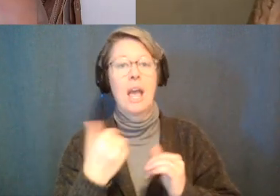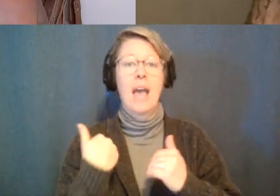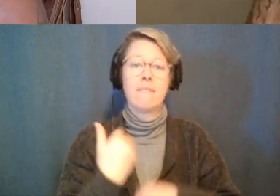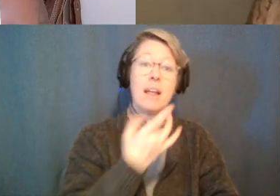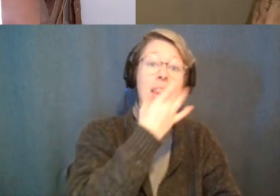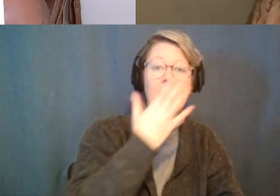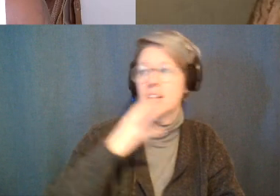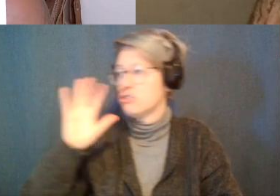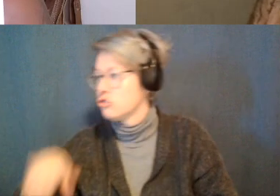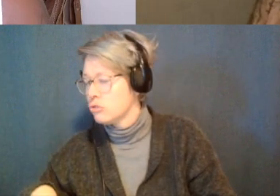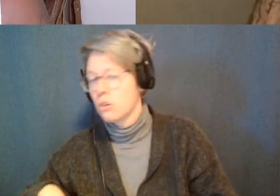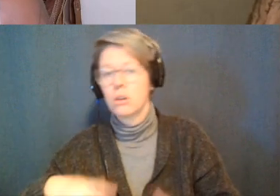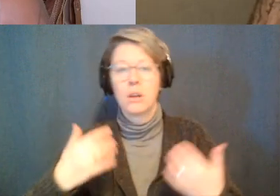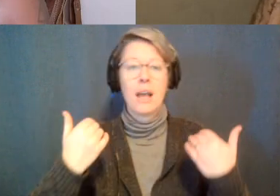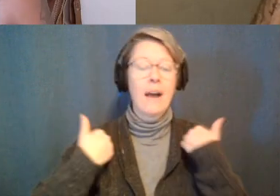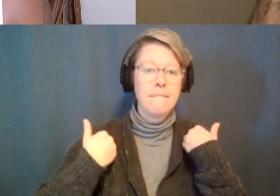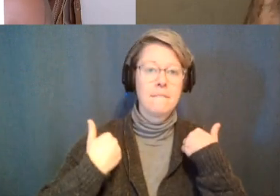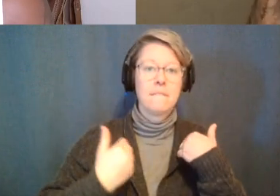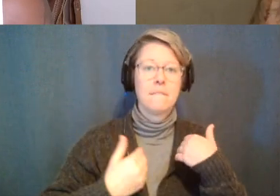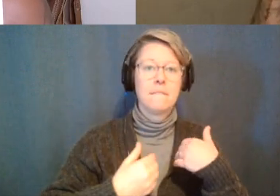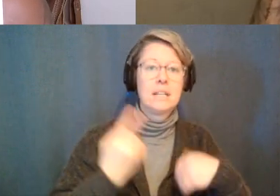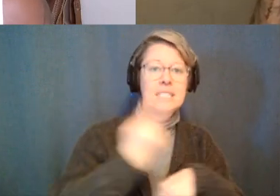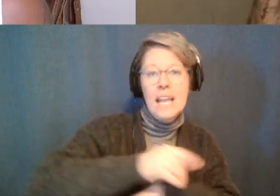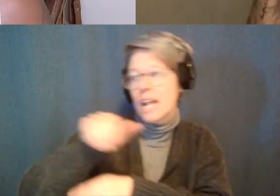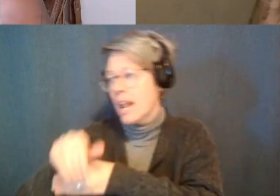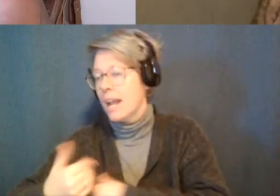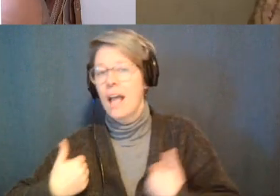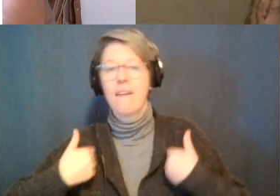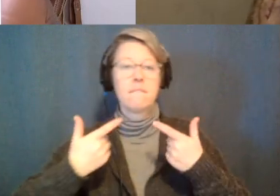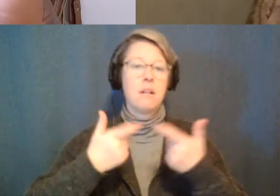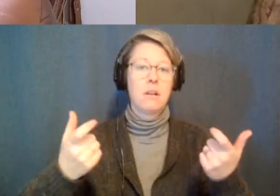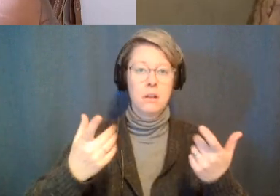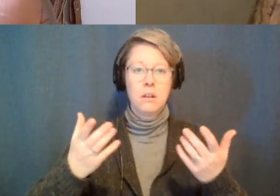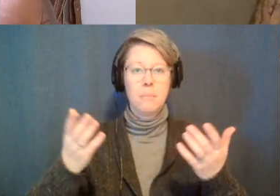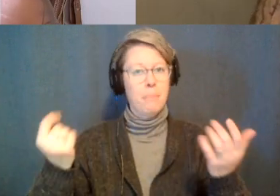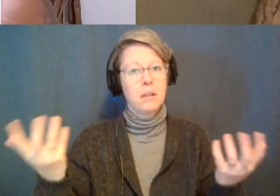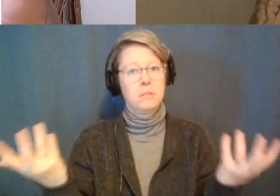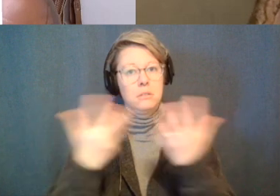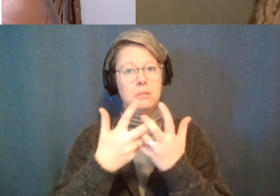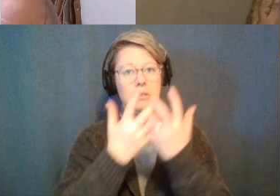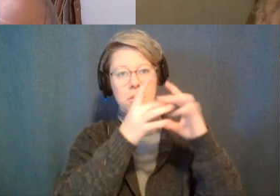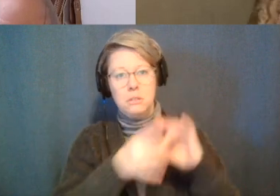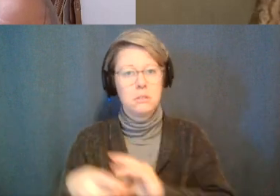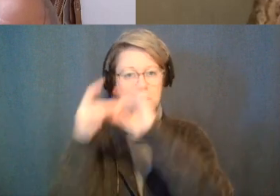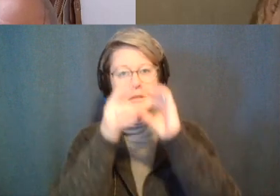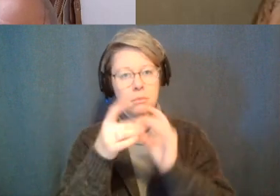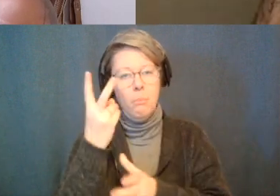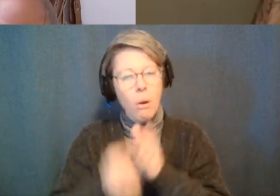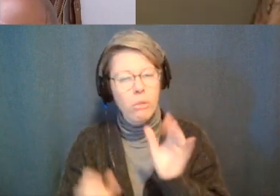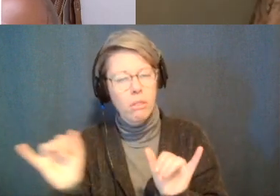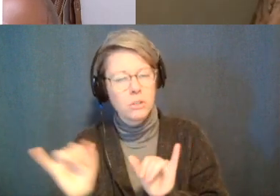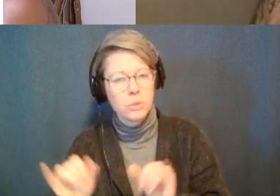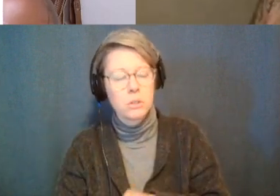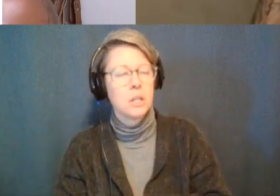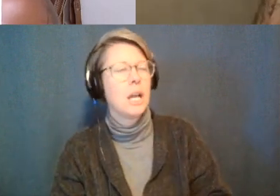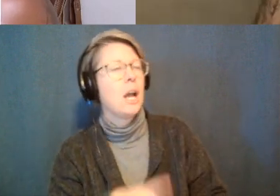experience it's duality it's possible so you for example and i might get the